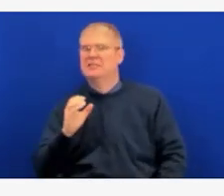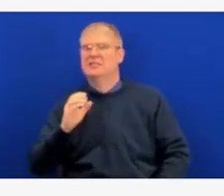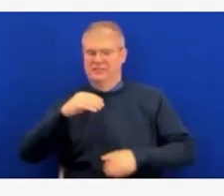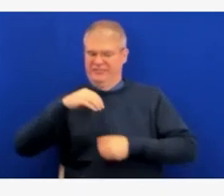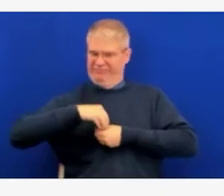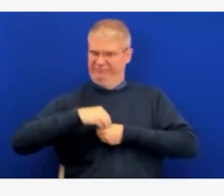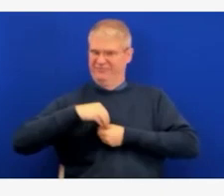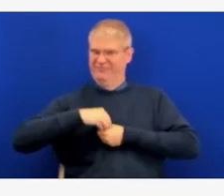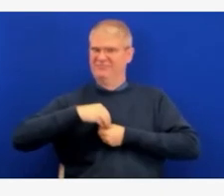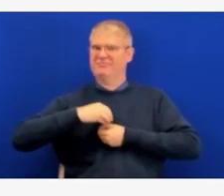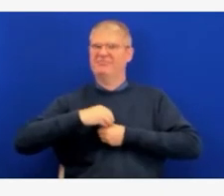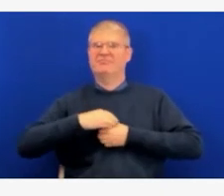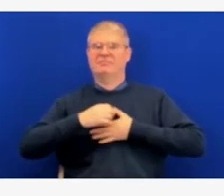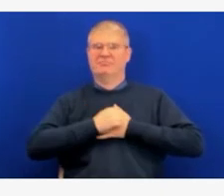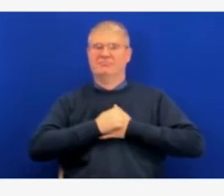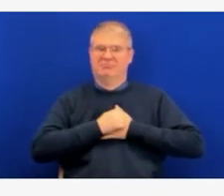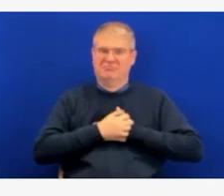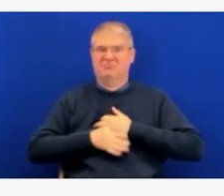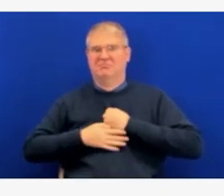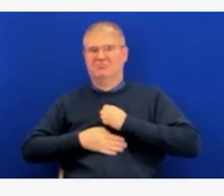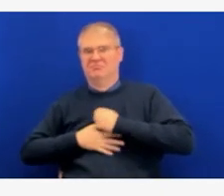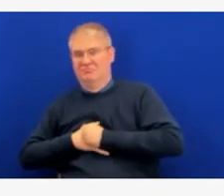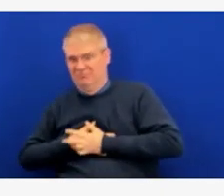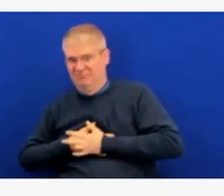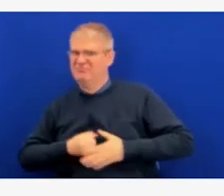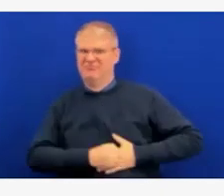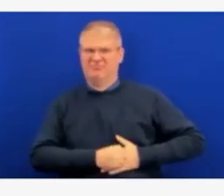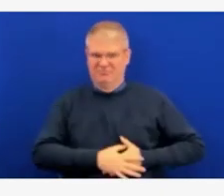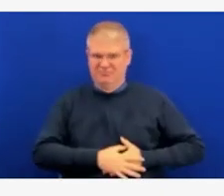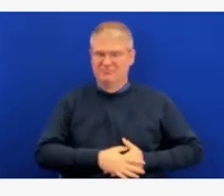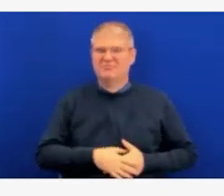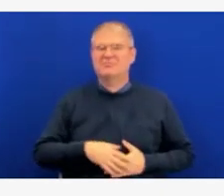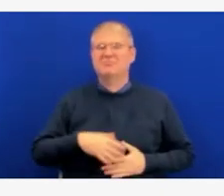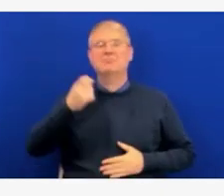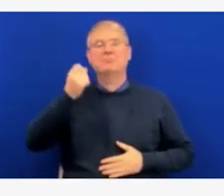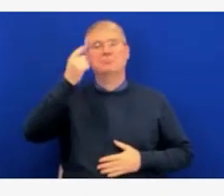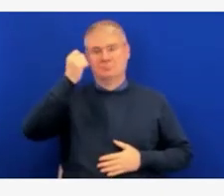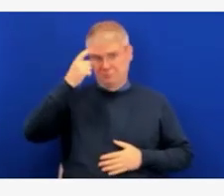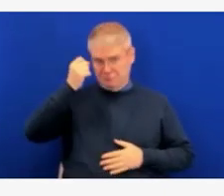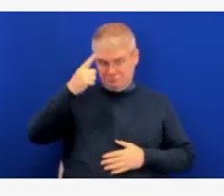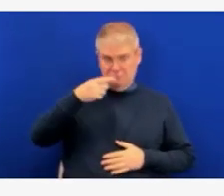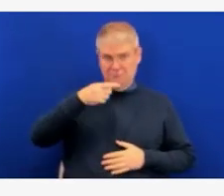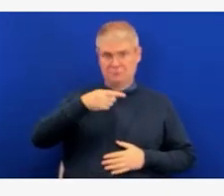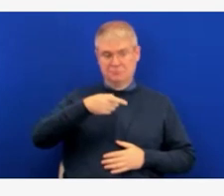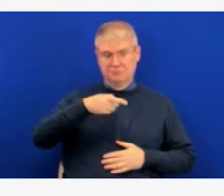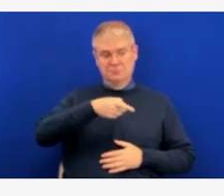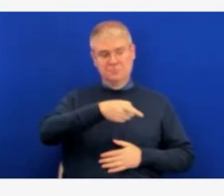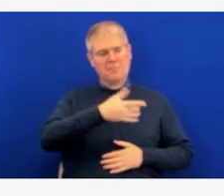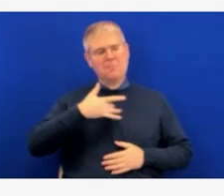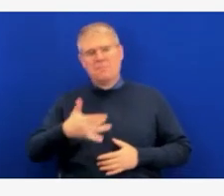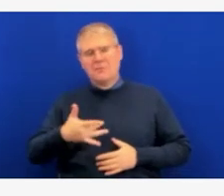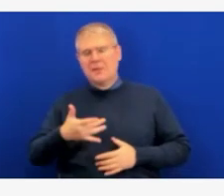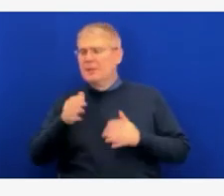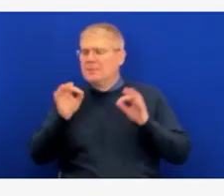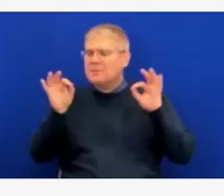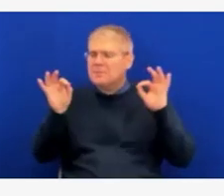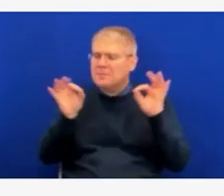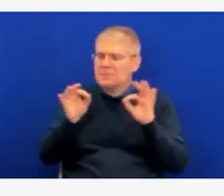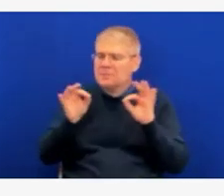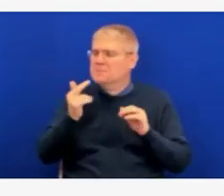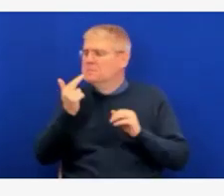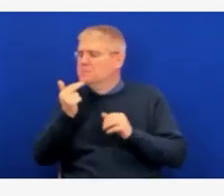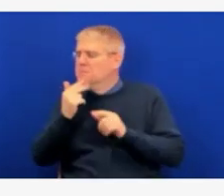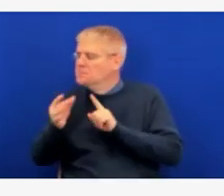weeks following what looks like a very mild COVID disease. I cared for one young boy who had a very